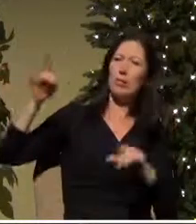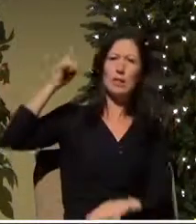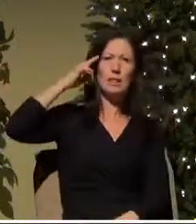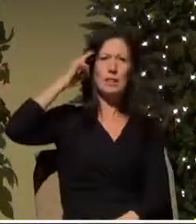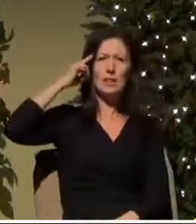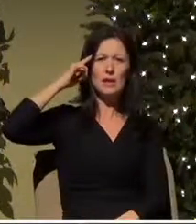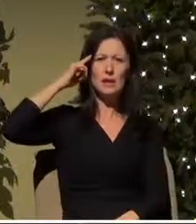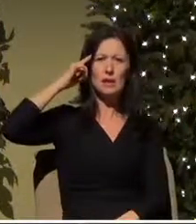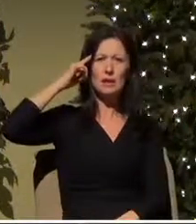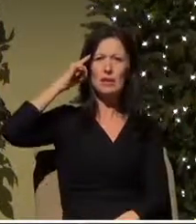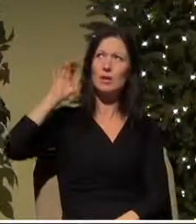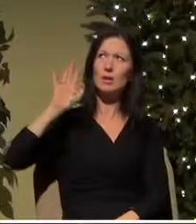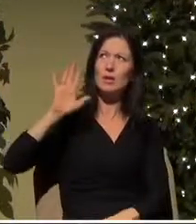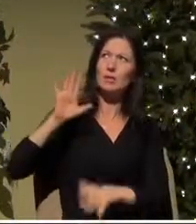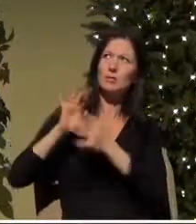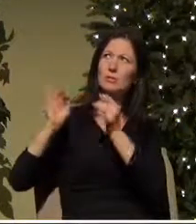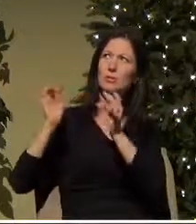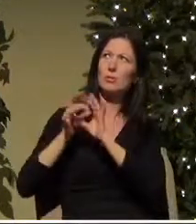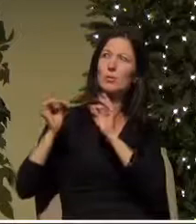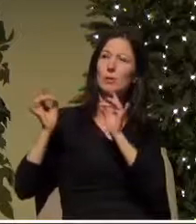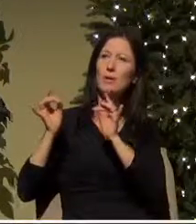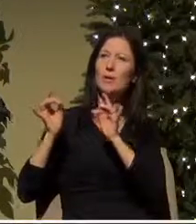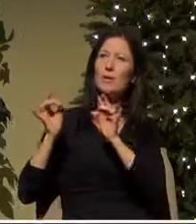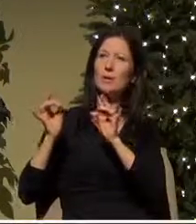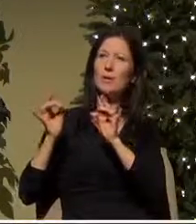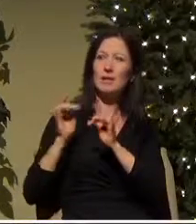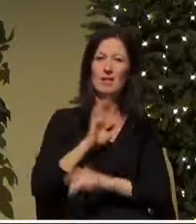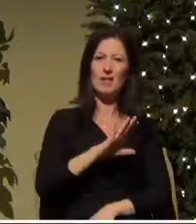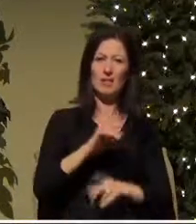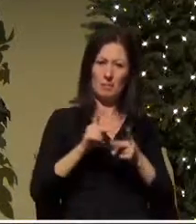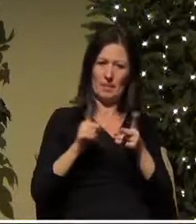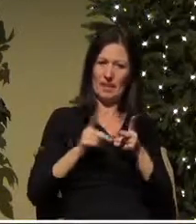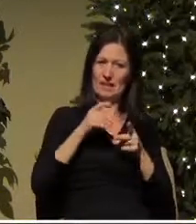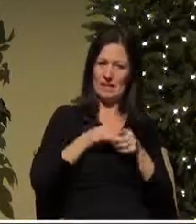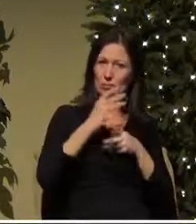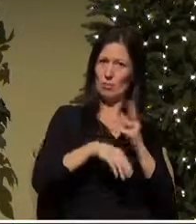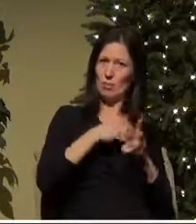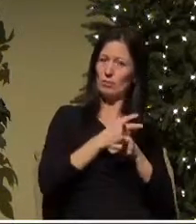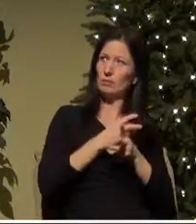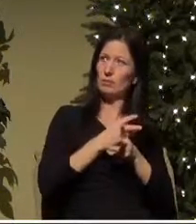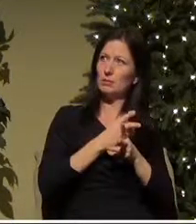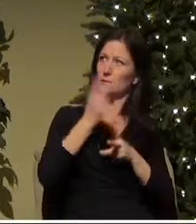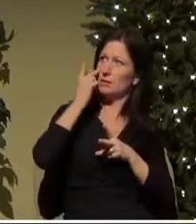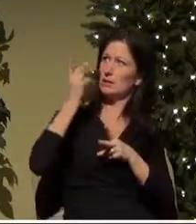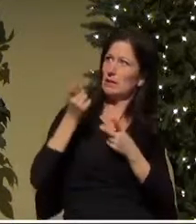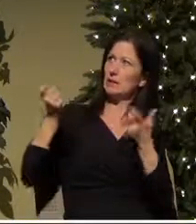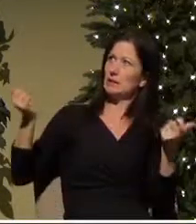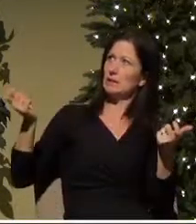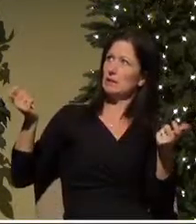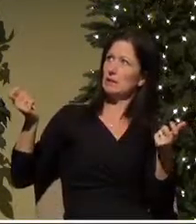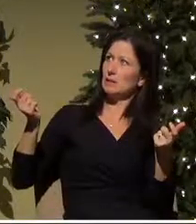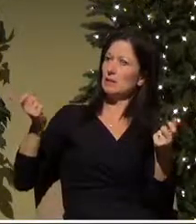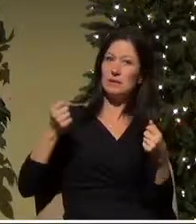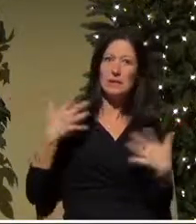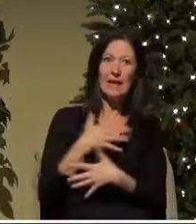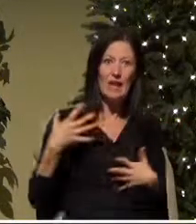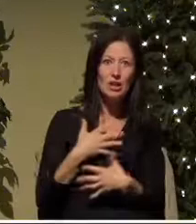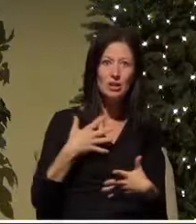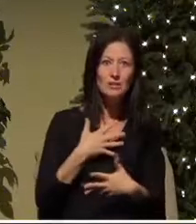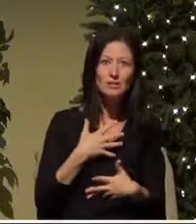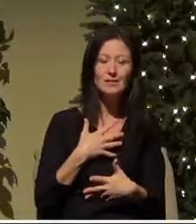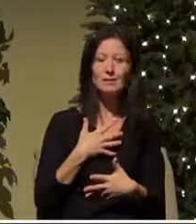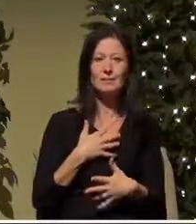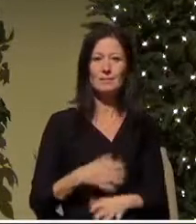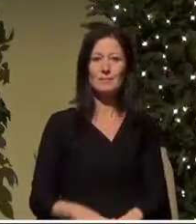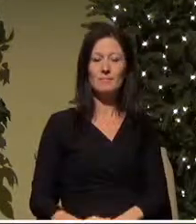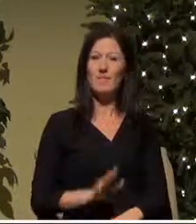and their place in the world and this is all happening they are terrified they're petrified they're mortified they've been